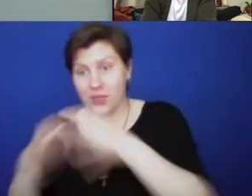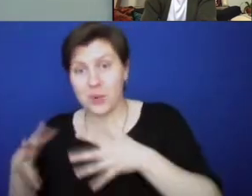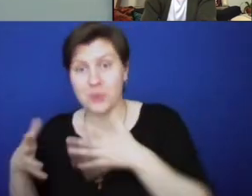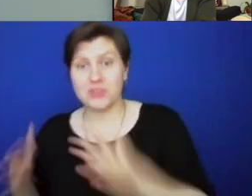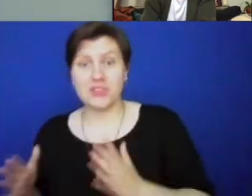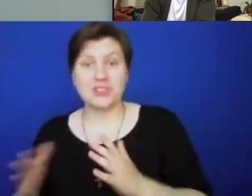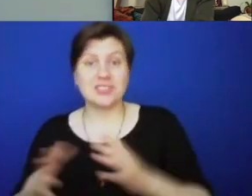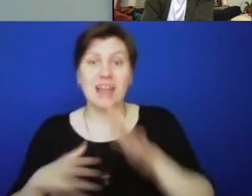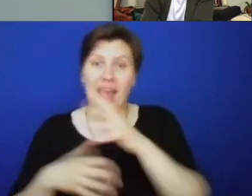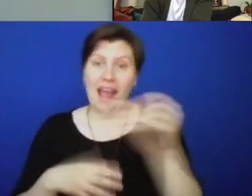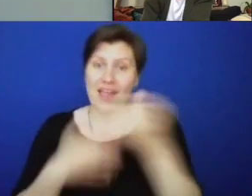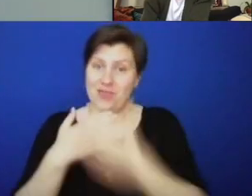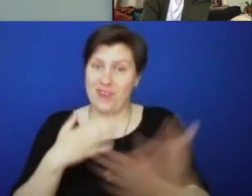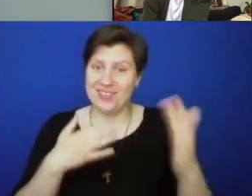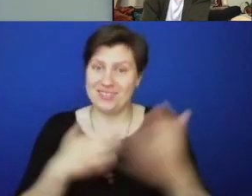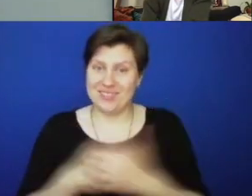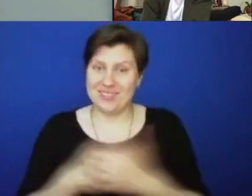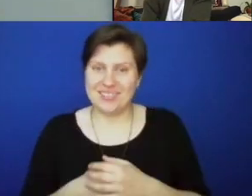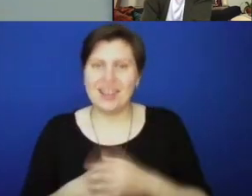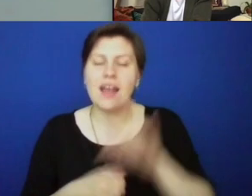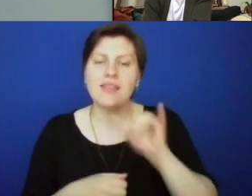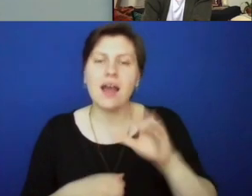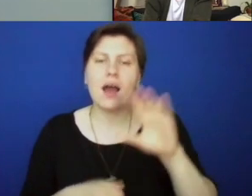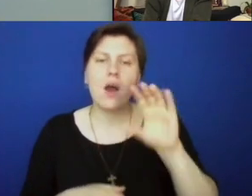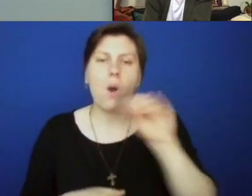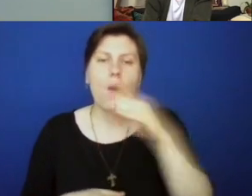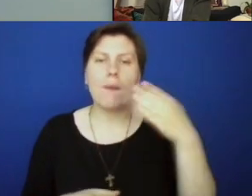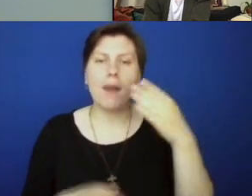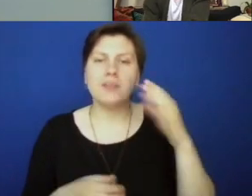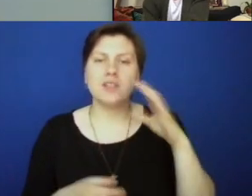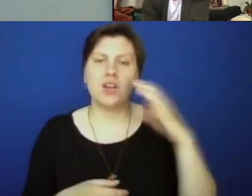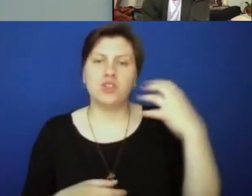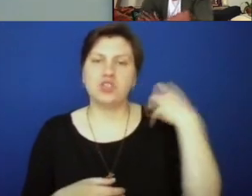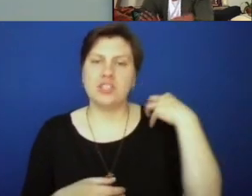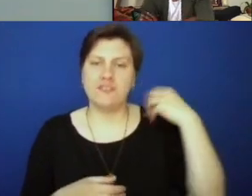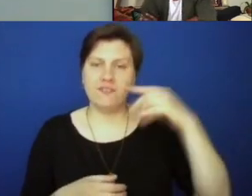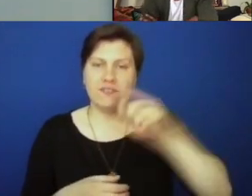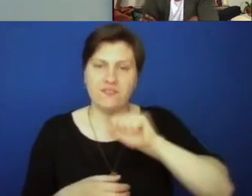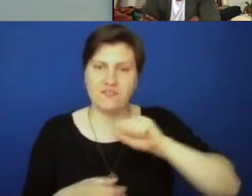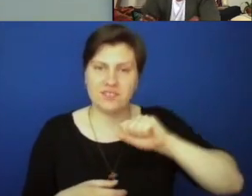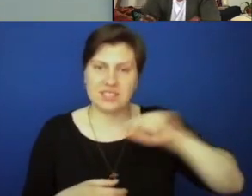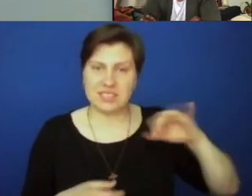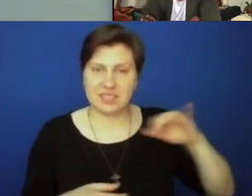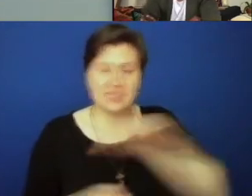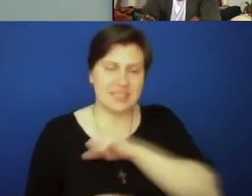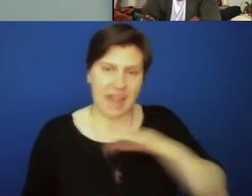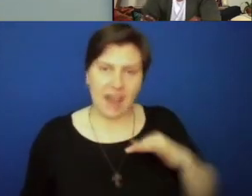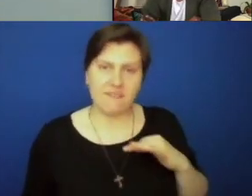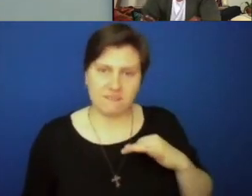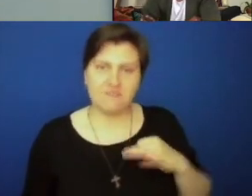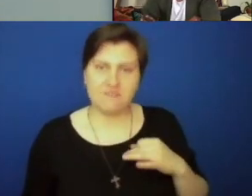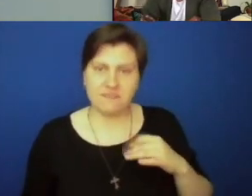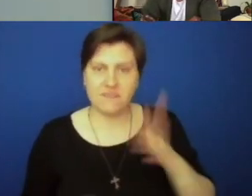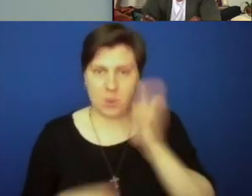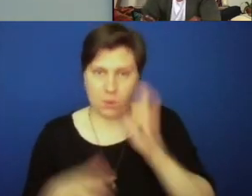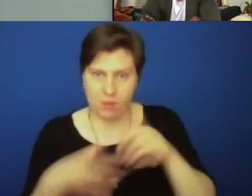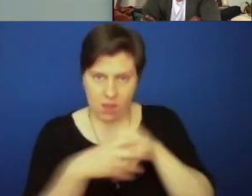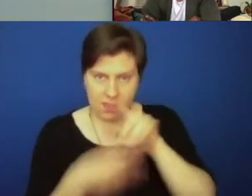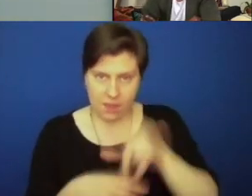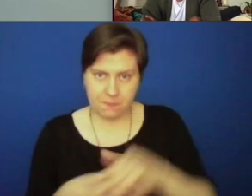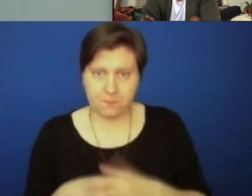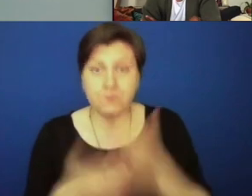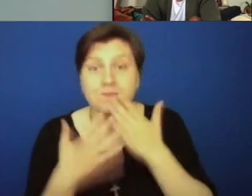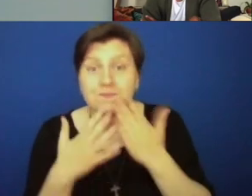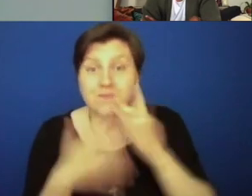be featuring President Obama's chief of staff, Dennis McDonough, and other leaders. So thank you all very much for joining us, and best of